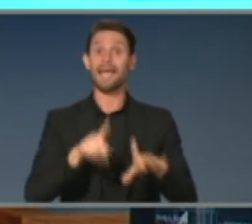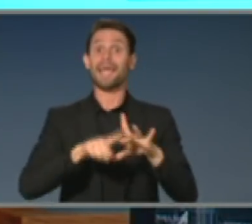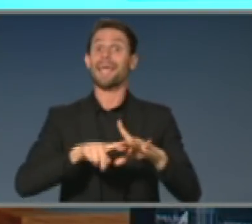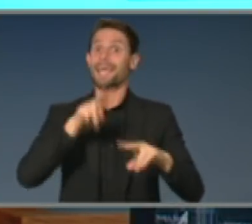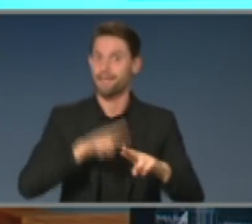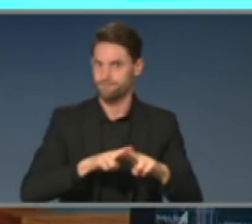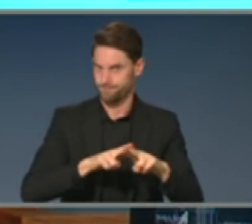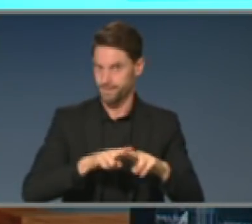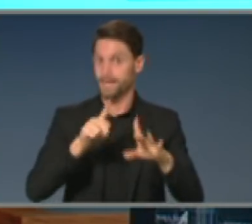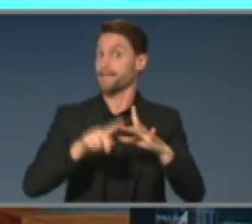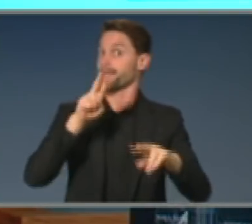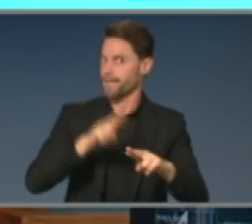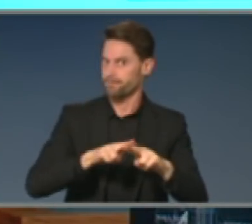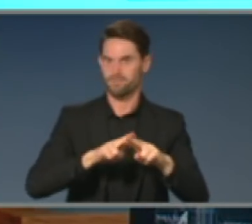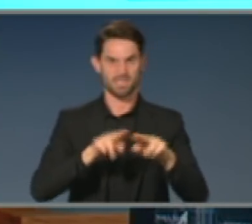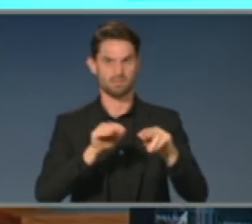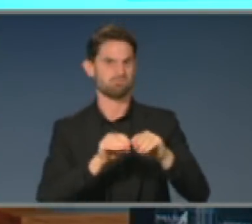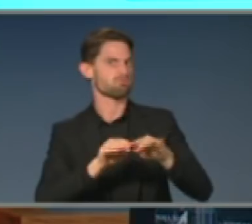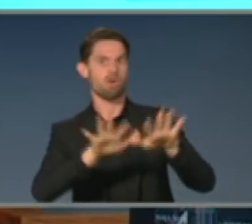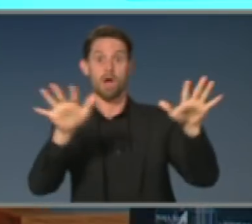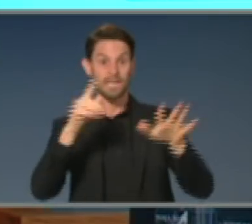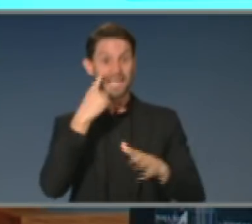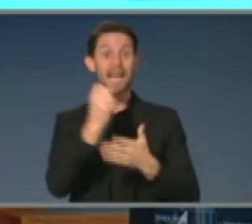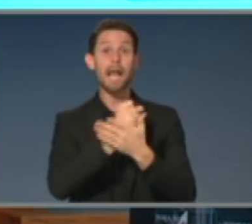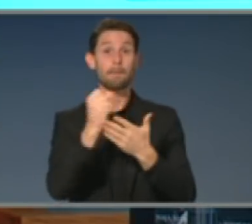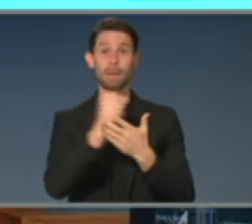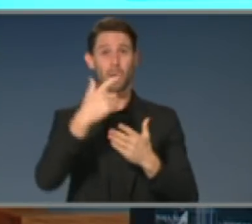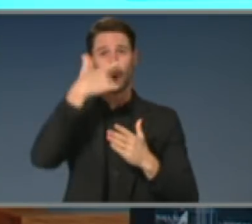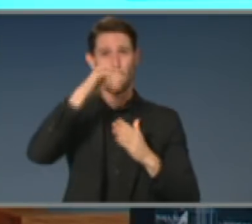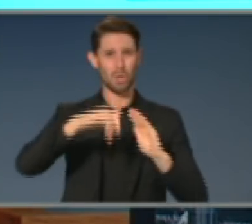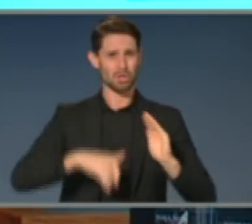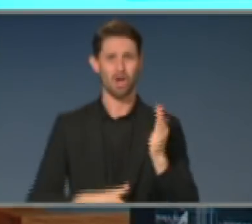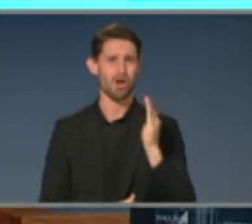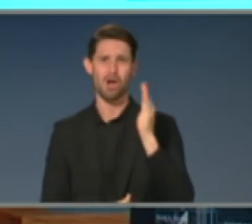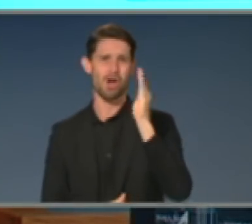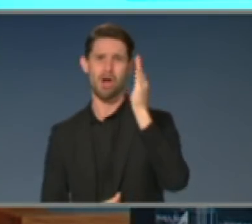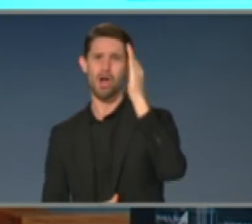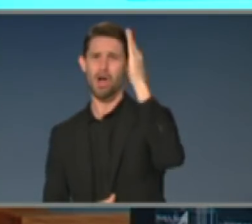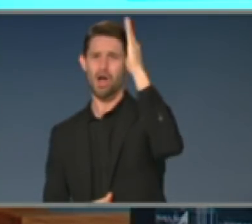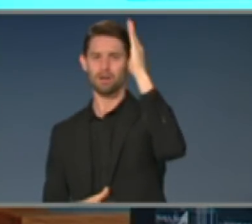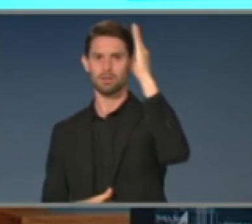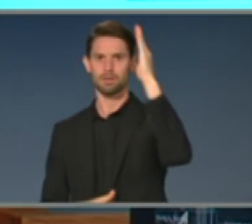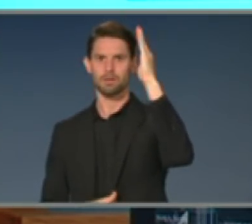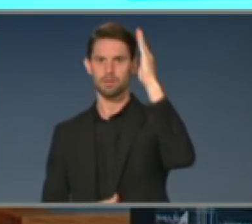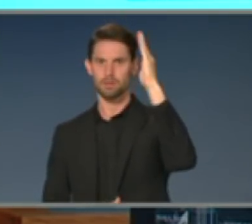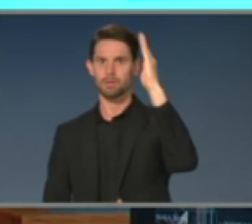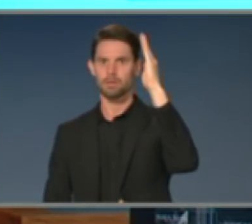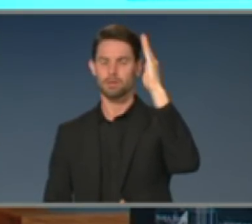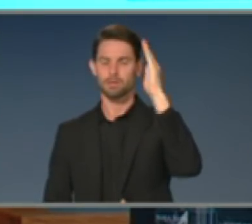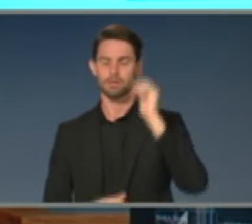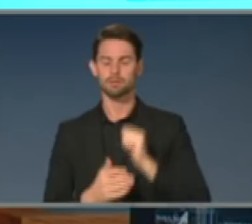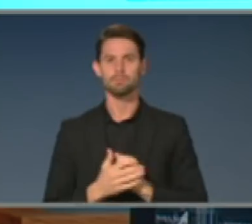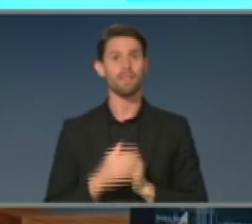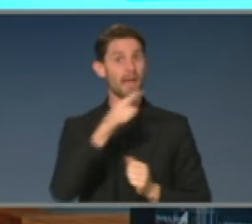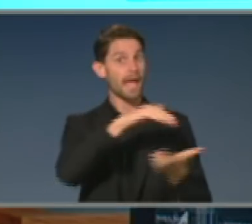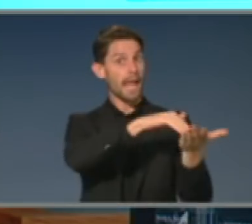a very, very big peak. And you can see the most important thing we've been looking at in this health system capacity